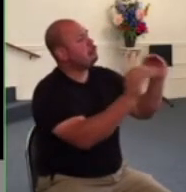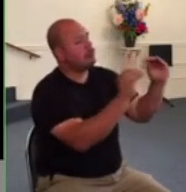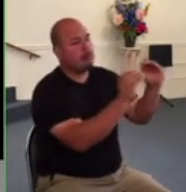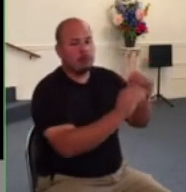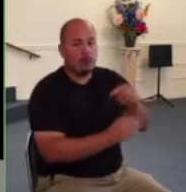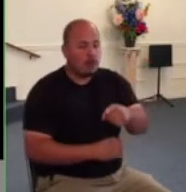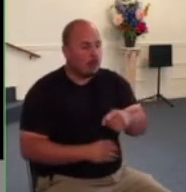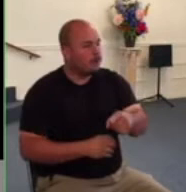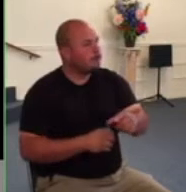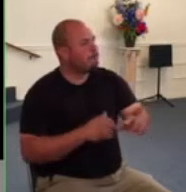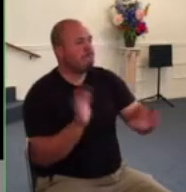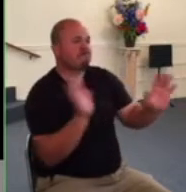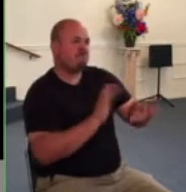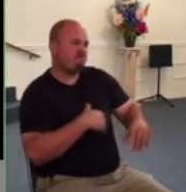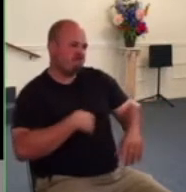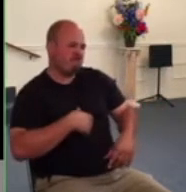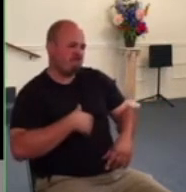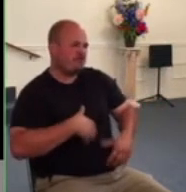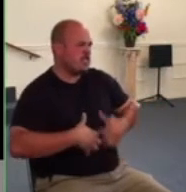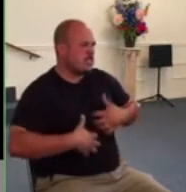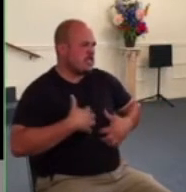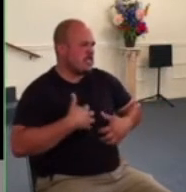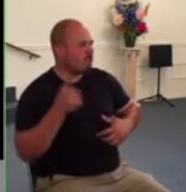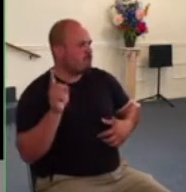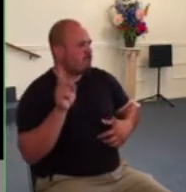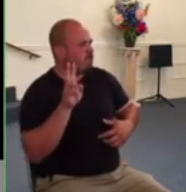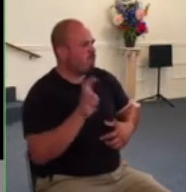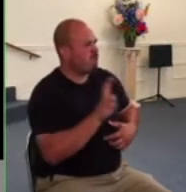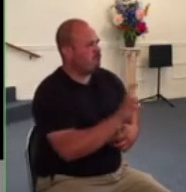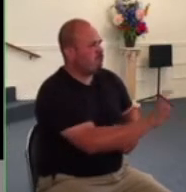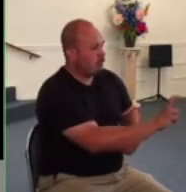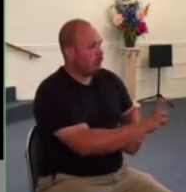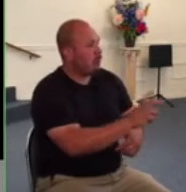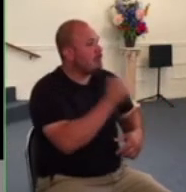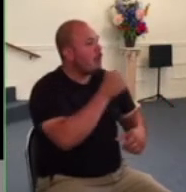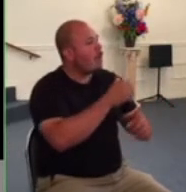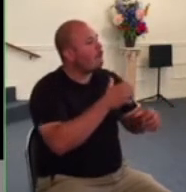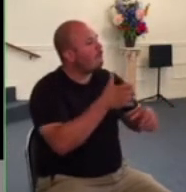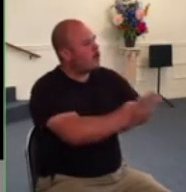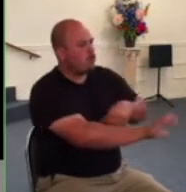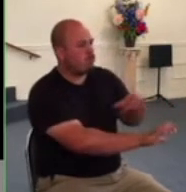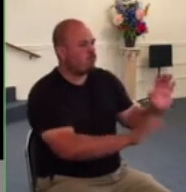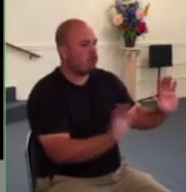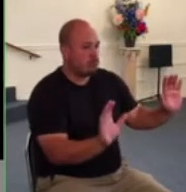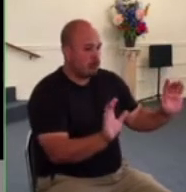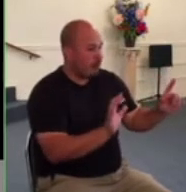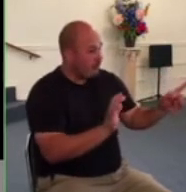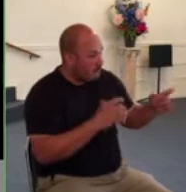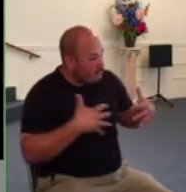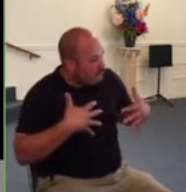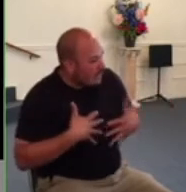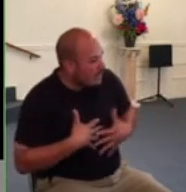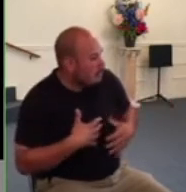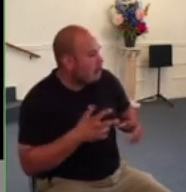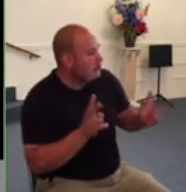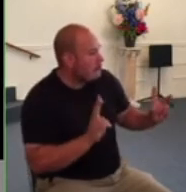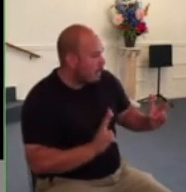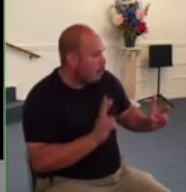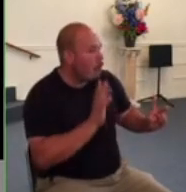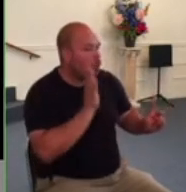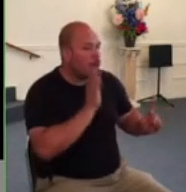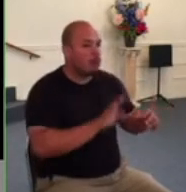and brought the apostles they did not use force because they feared that the people would stone them